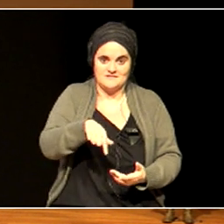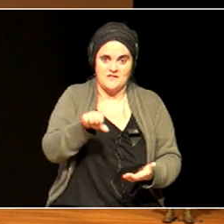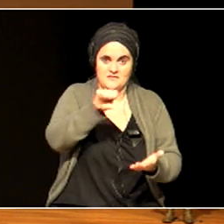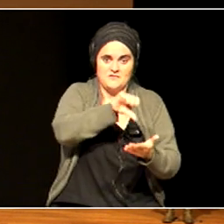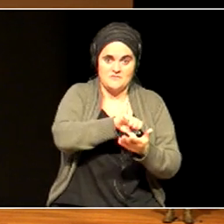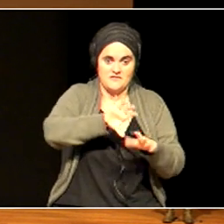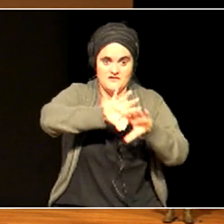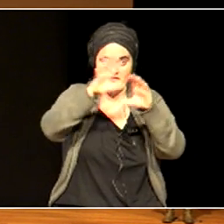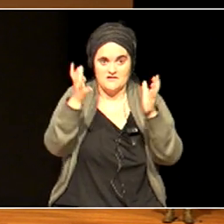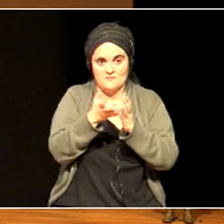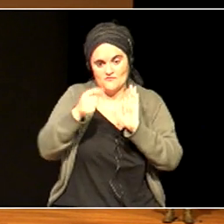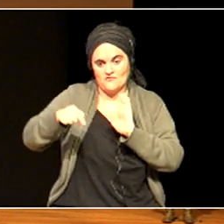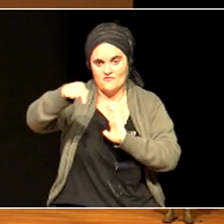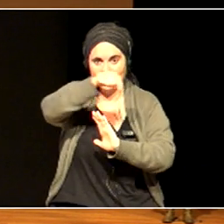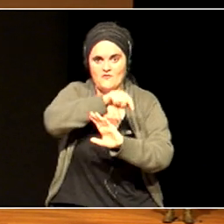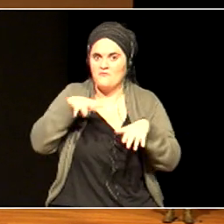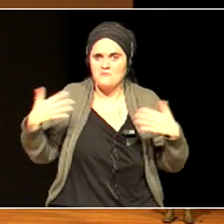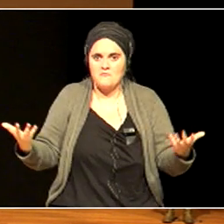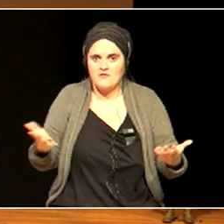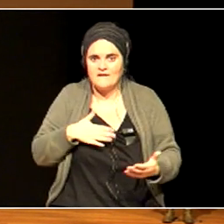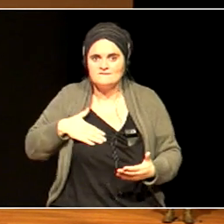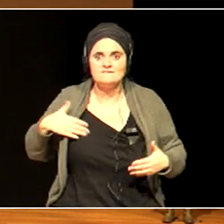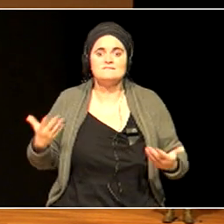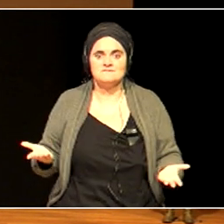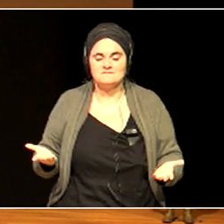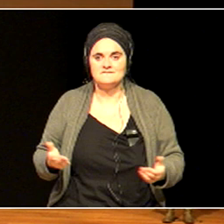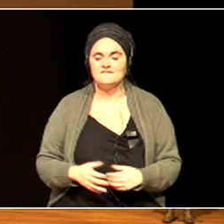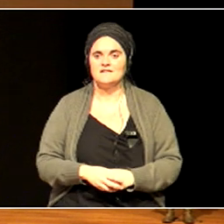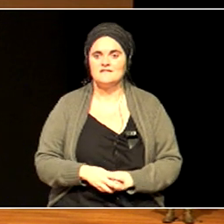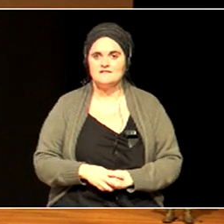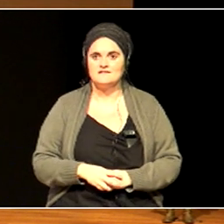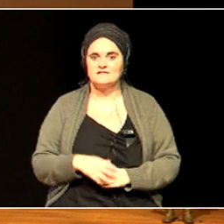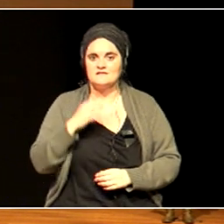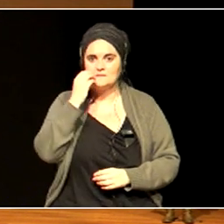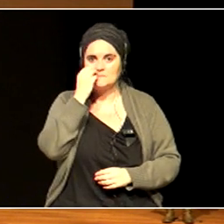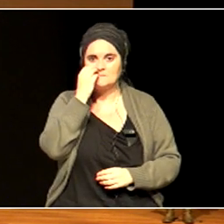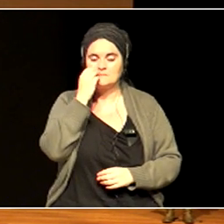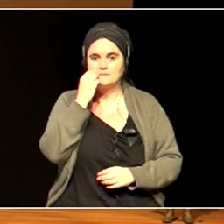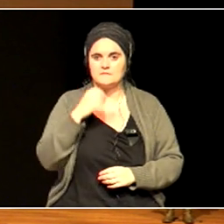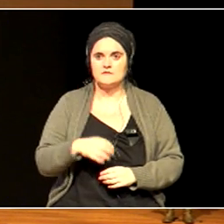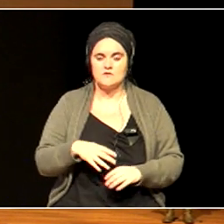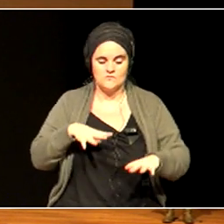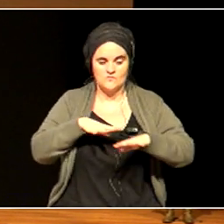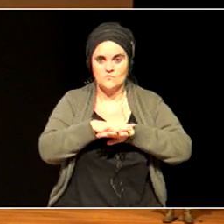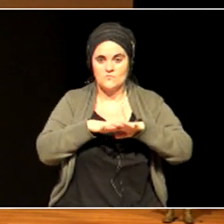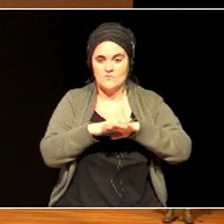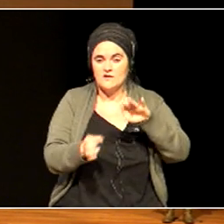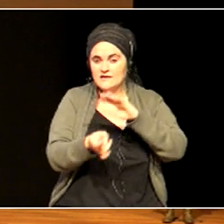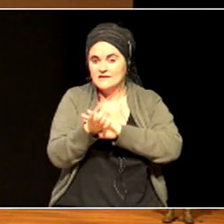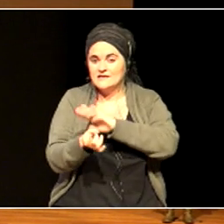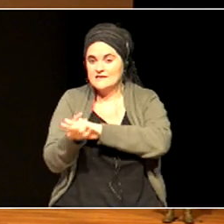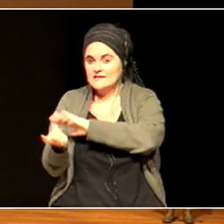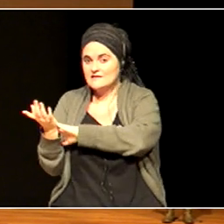Will we create this network, this web, which will help our children to